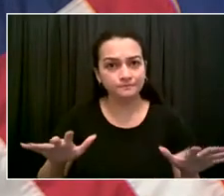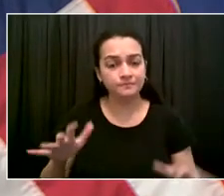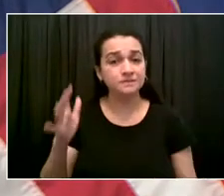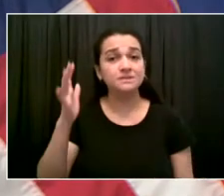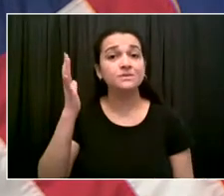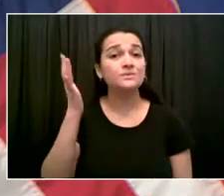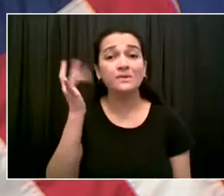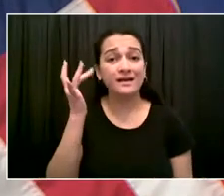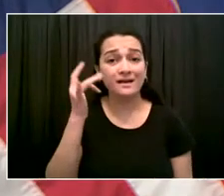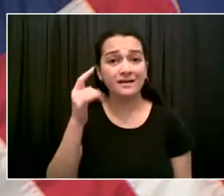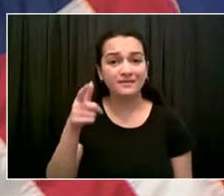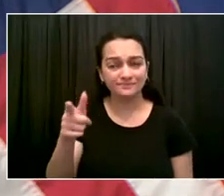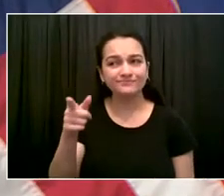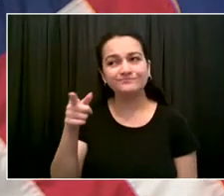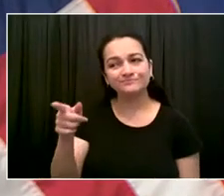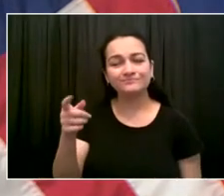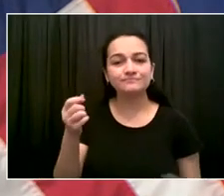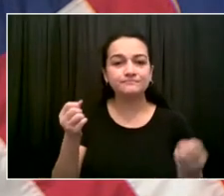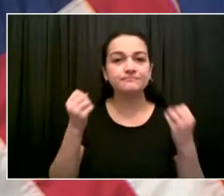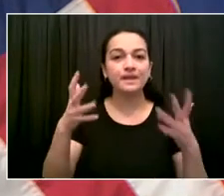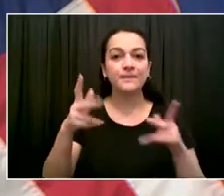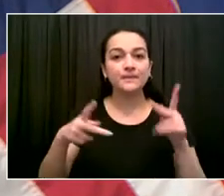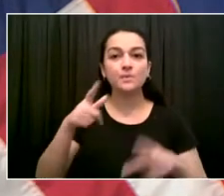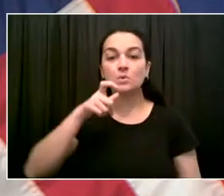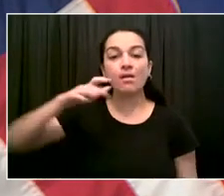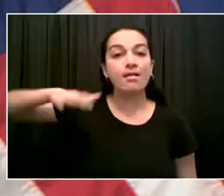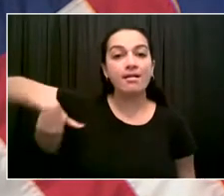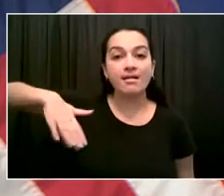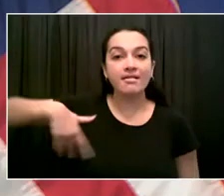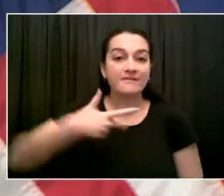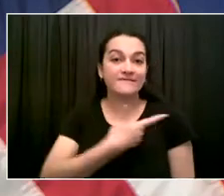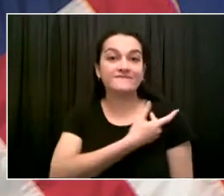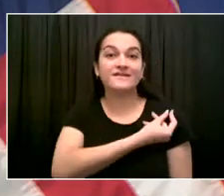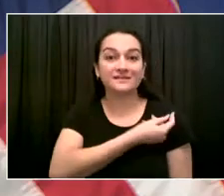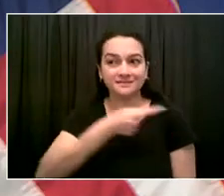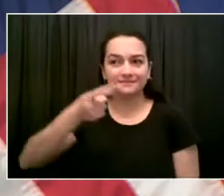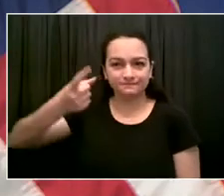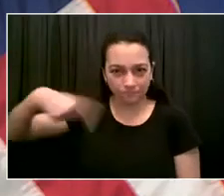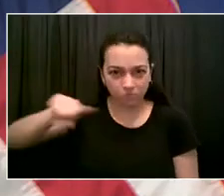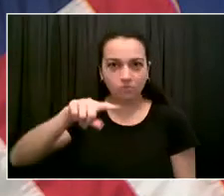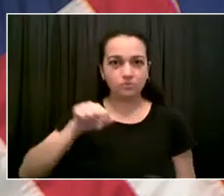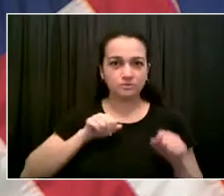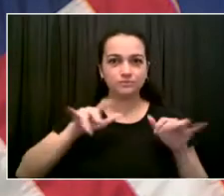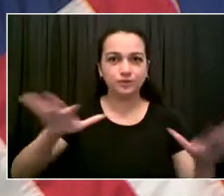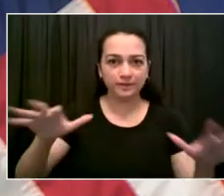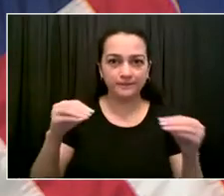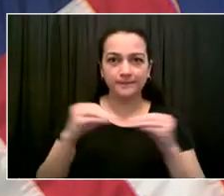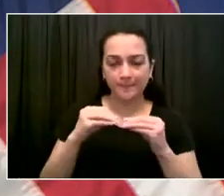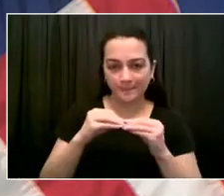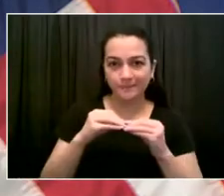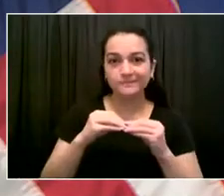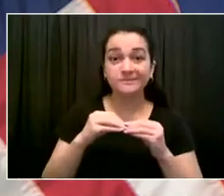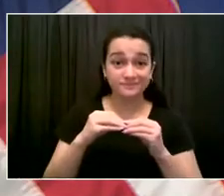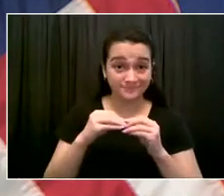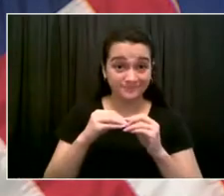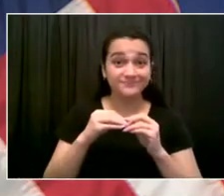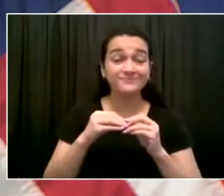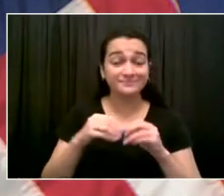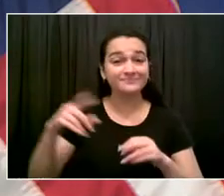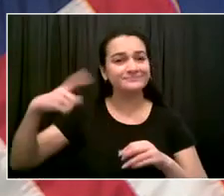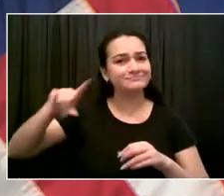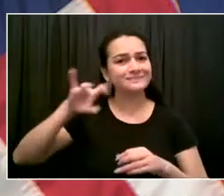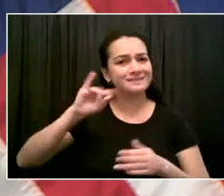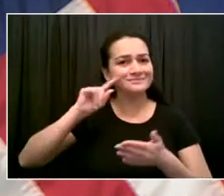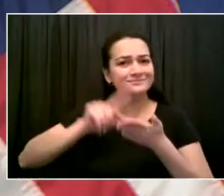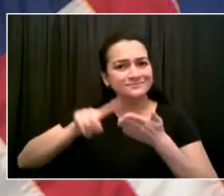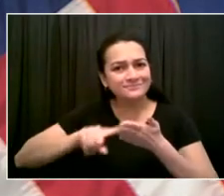is possible for vaccinated people to spread the virus. And so that is what led to the recommendation for